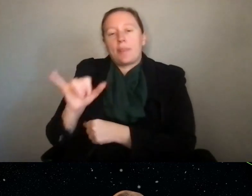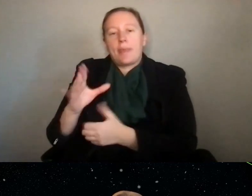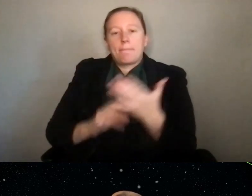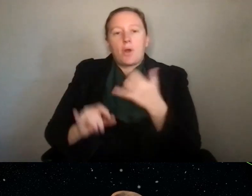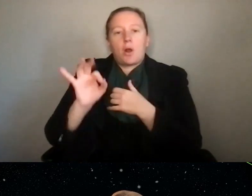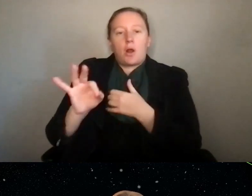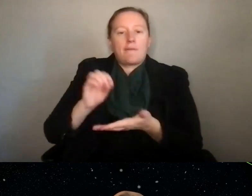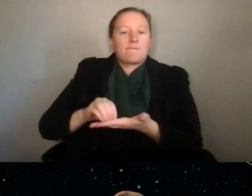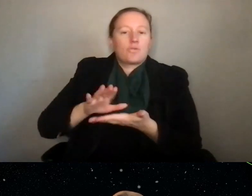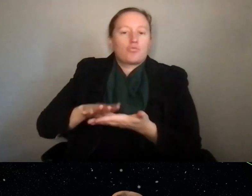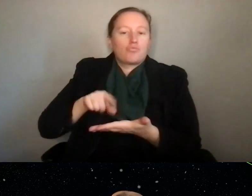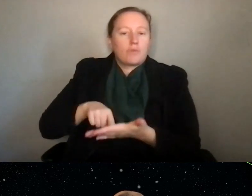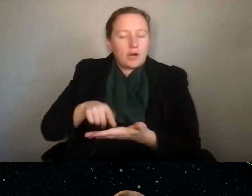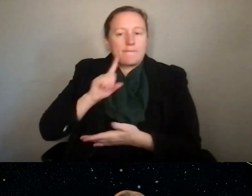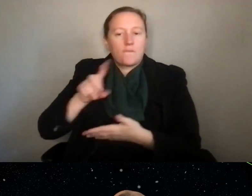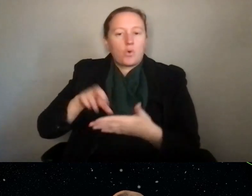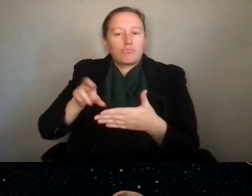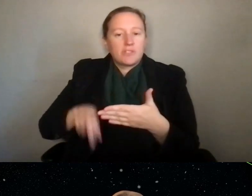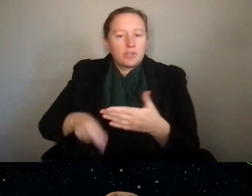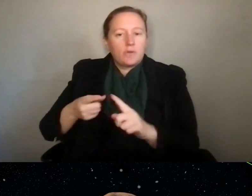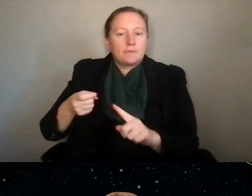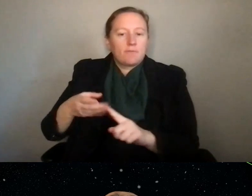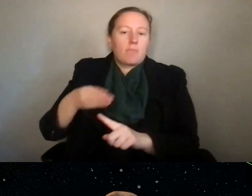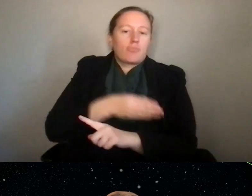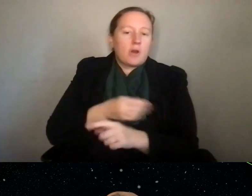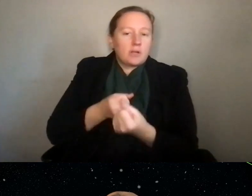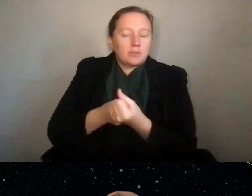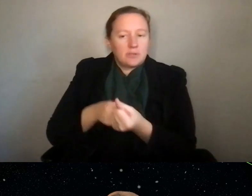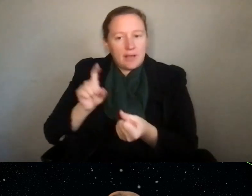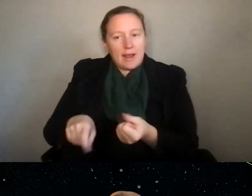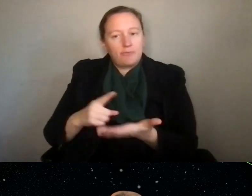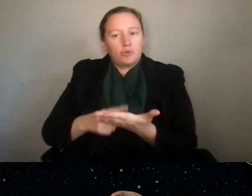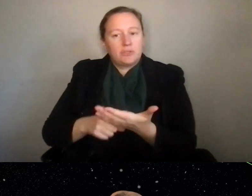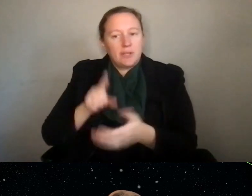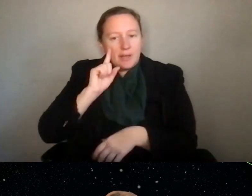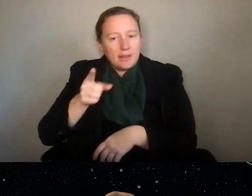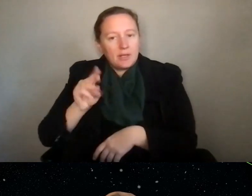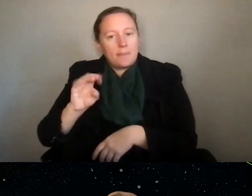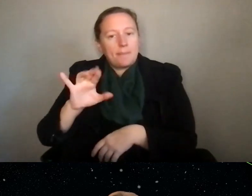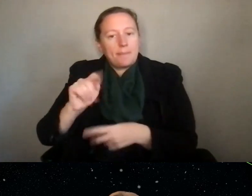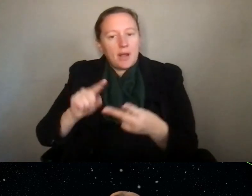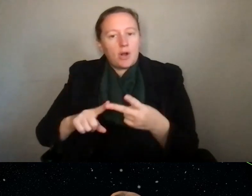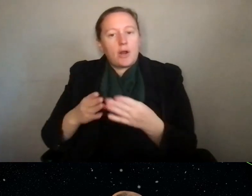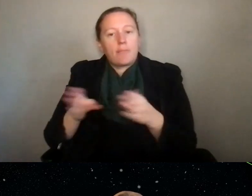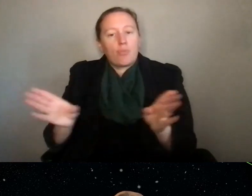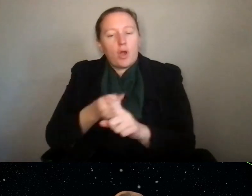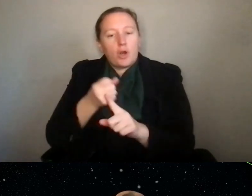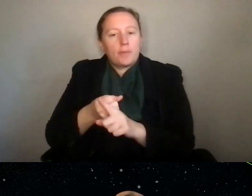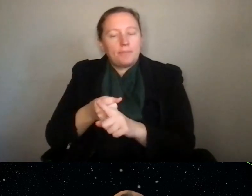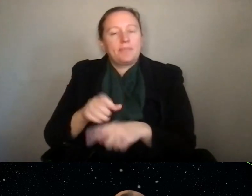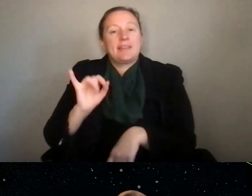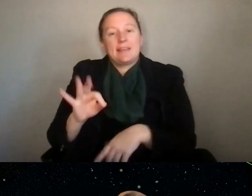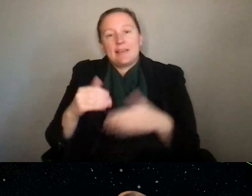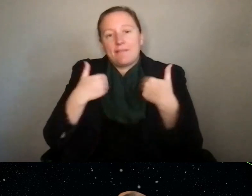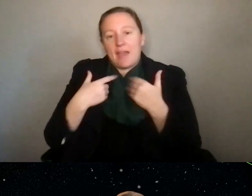of your record. Like in your results from prior support, you have to talk about your intellectual merit and broader impacts of prior support. And if you